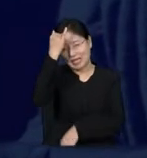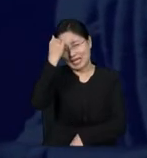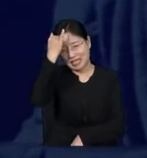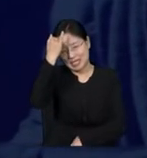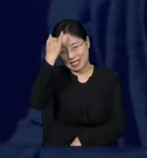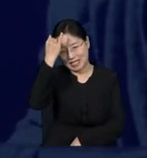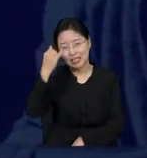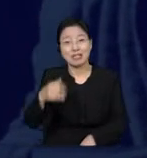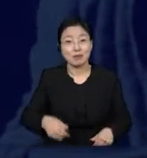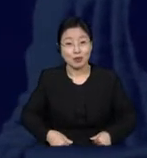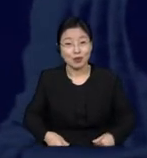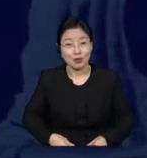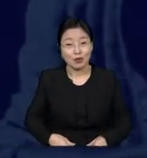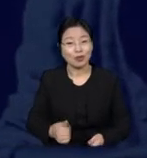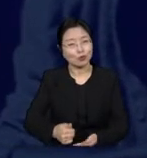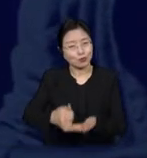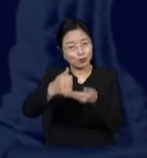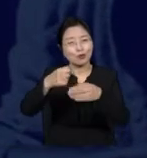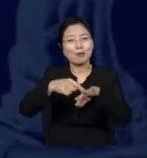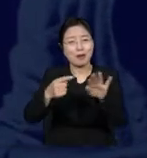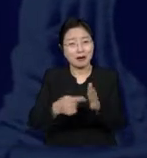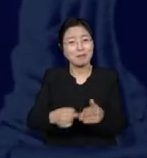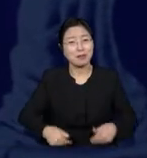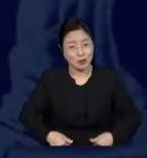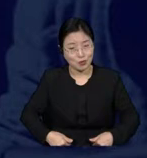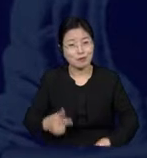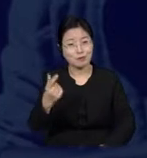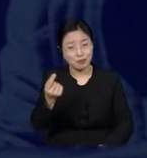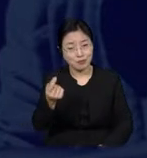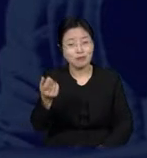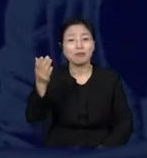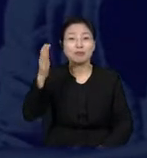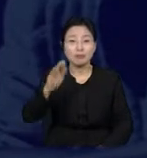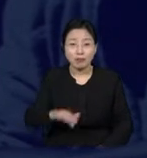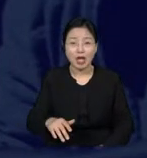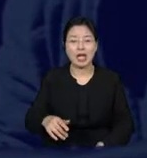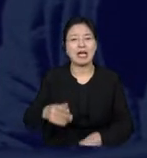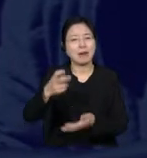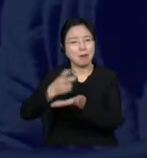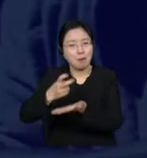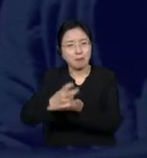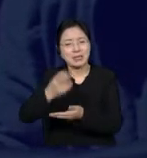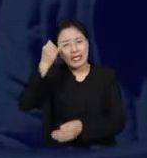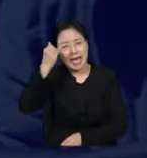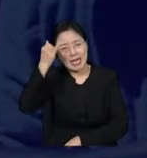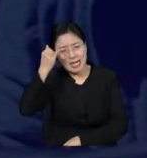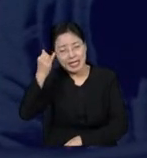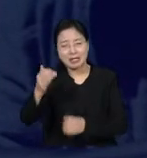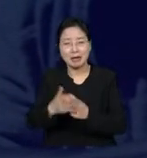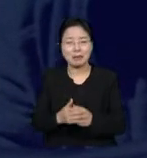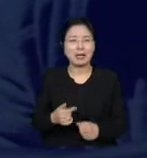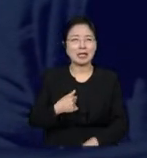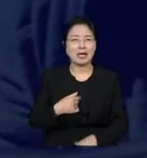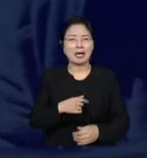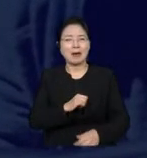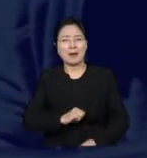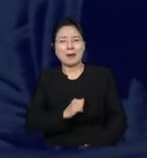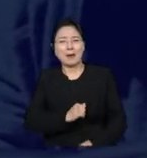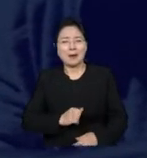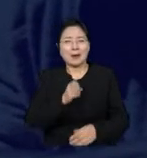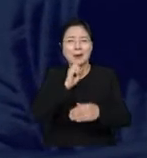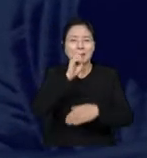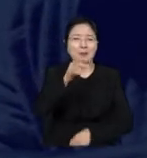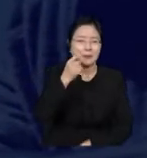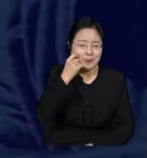but also this prevents us from sometimes addressing the elephant in the room, from talking about difficult issues, and having